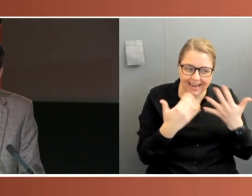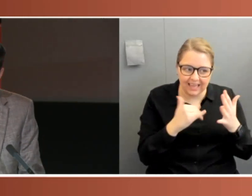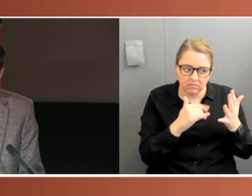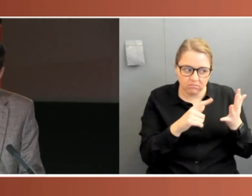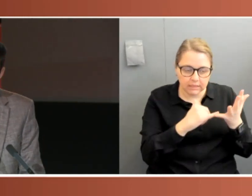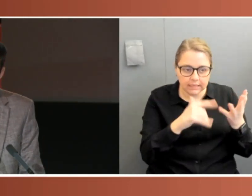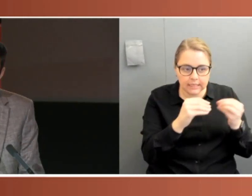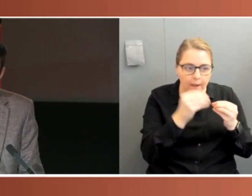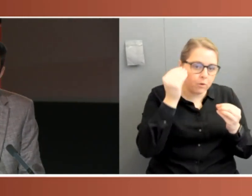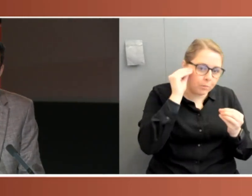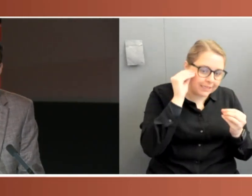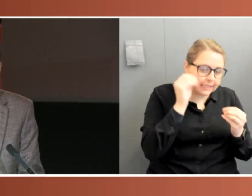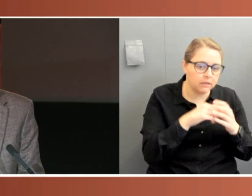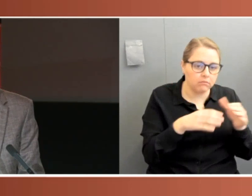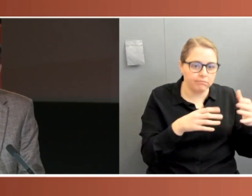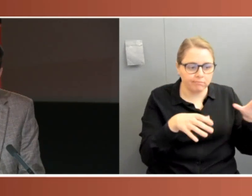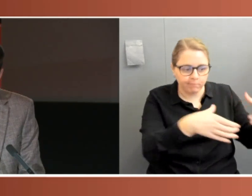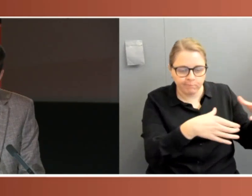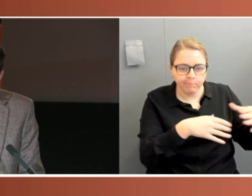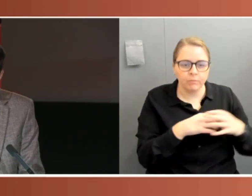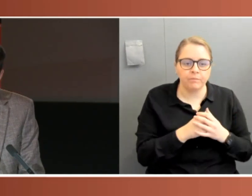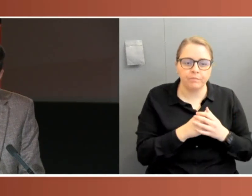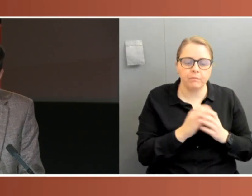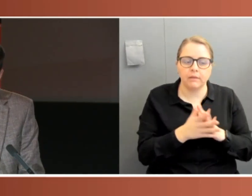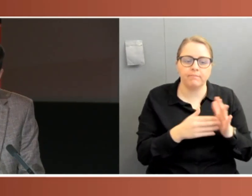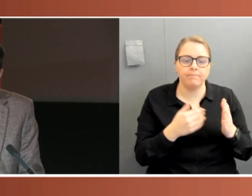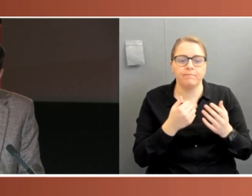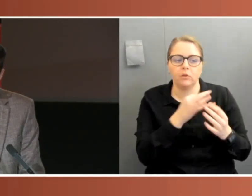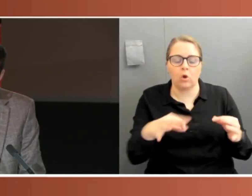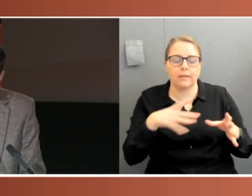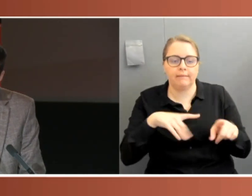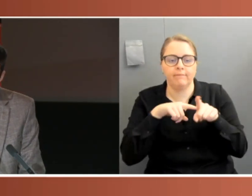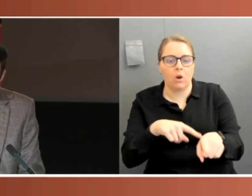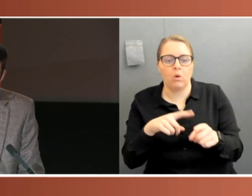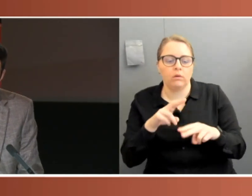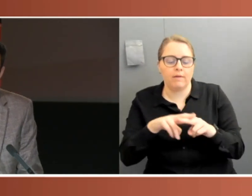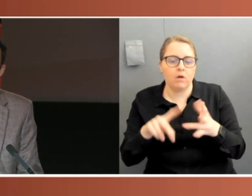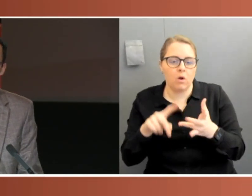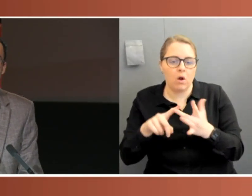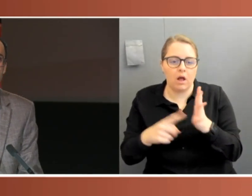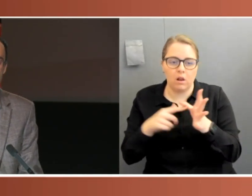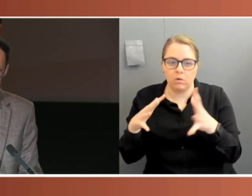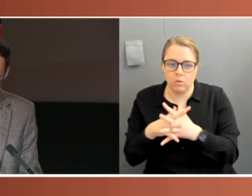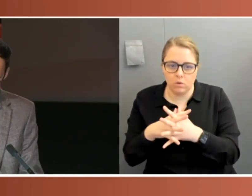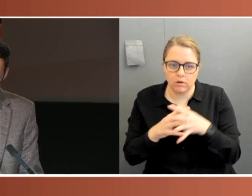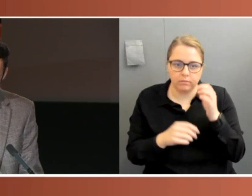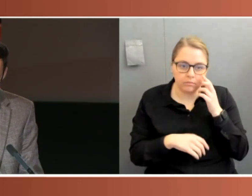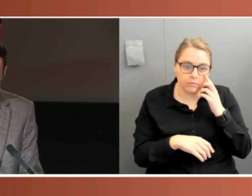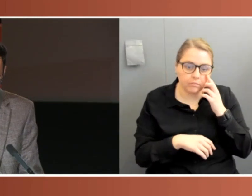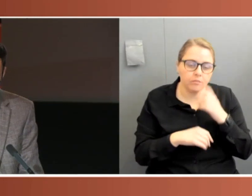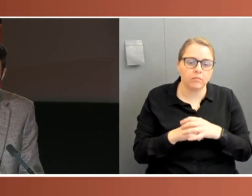a blanket exemption from FOI law. A Government committee recommended the bill be passed over the objections of Labor, the Greens and Senator Patrick.